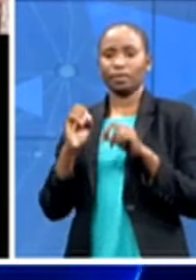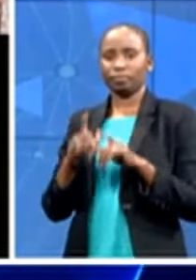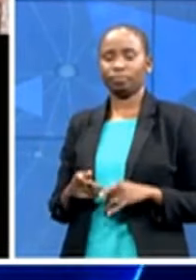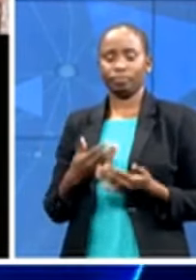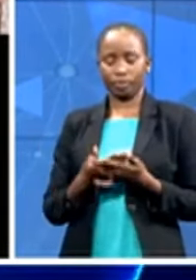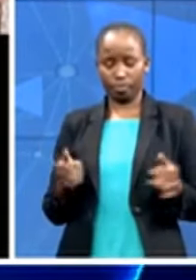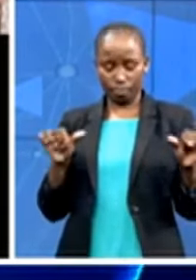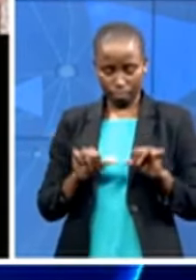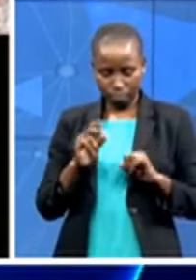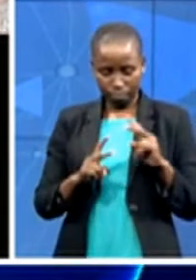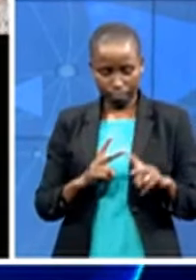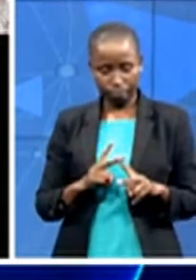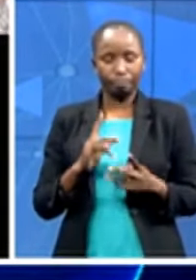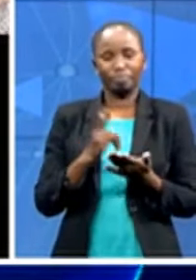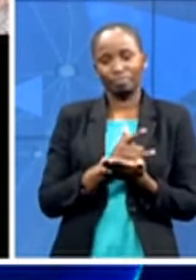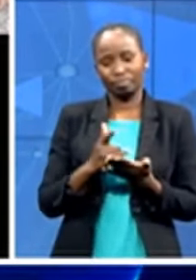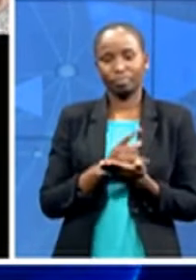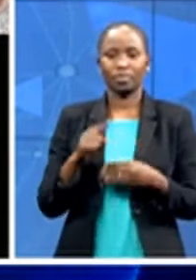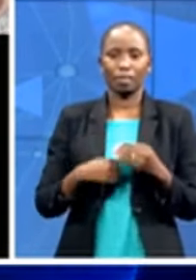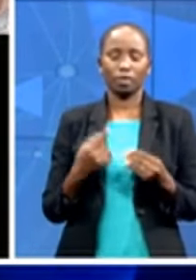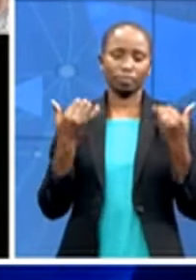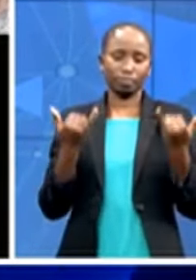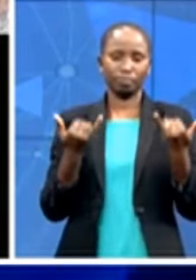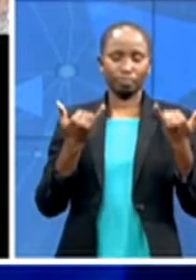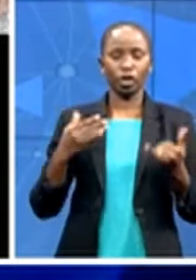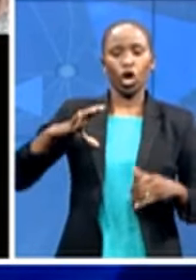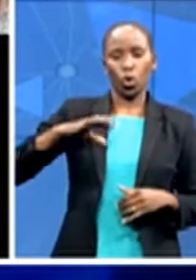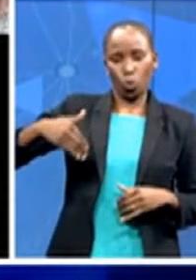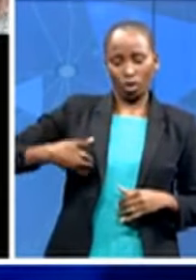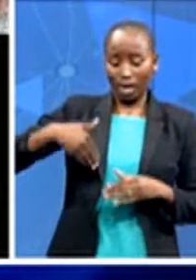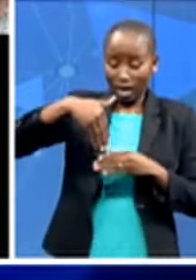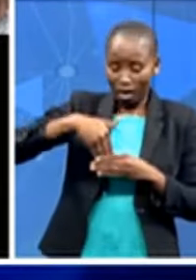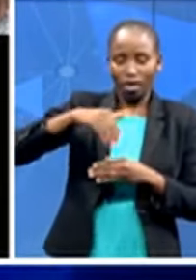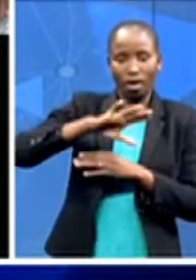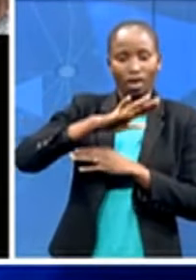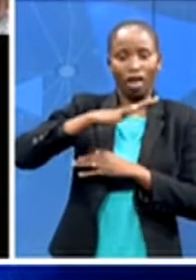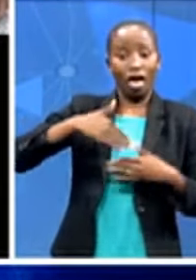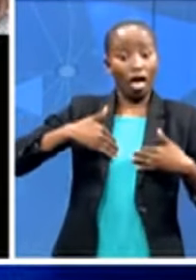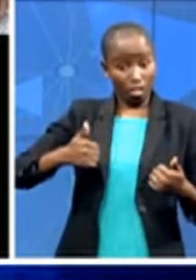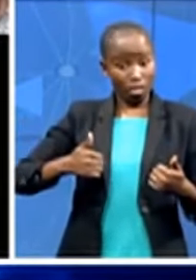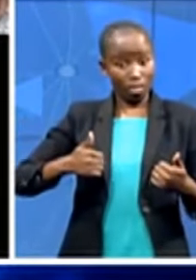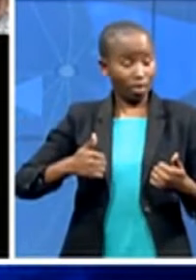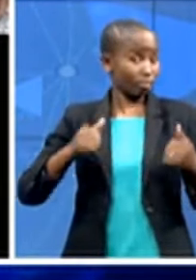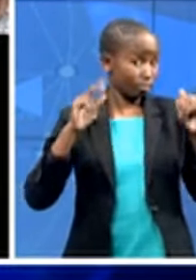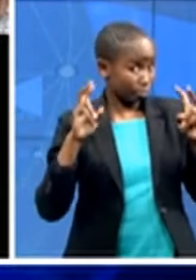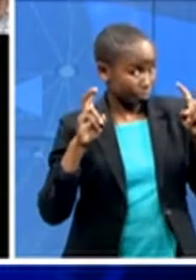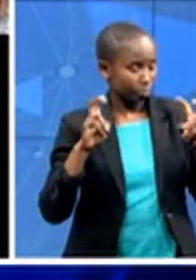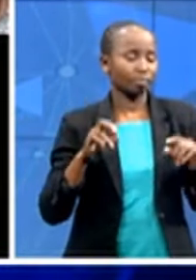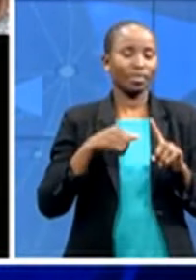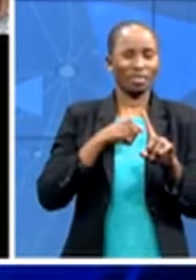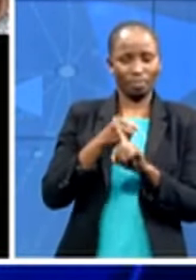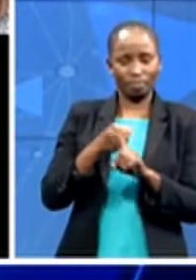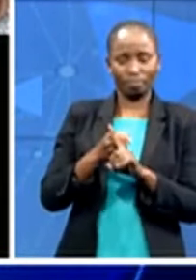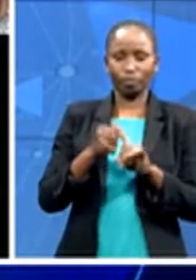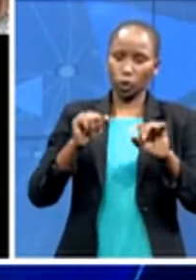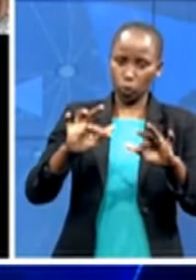women in health and recognition of women's month women in health fighting covet 19 you've been at the the forefront of this